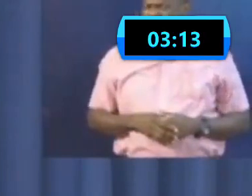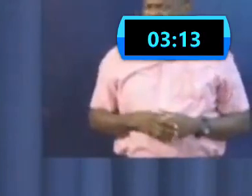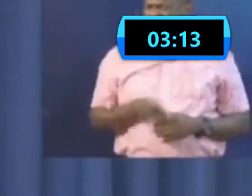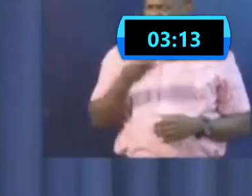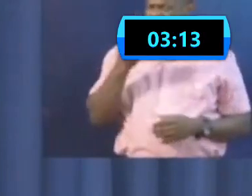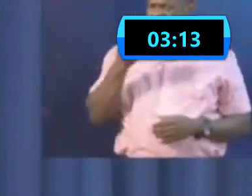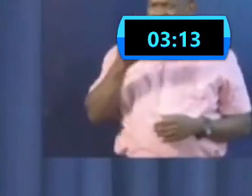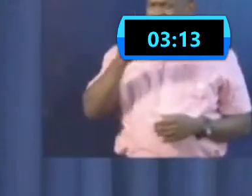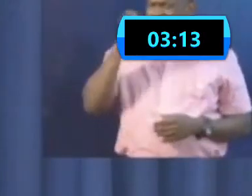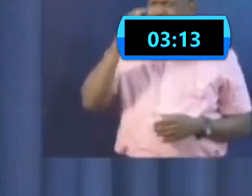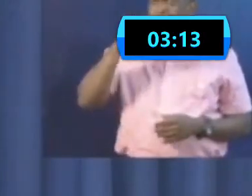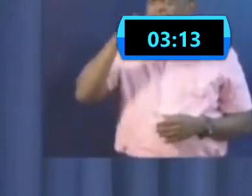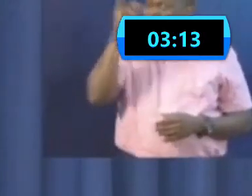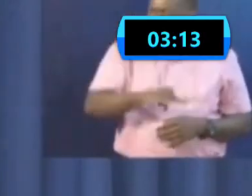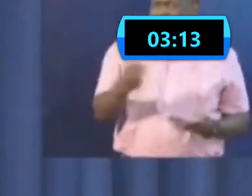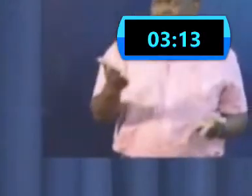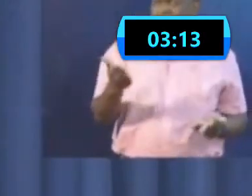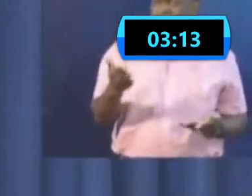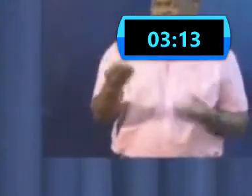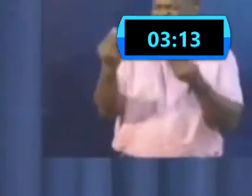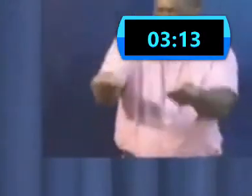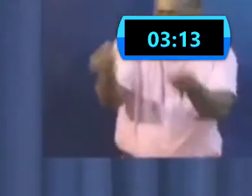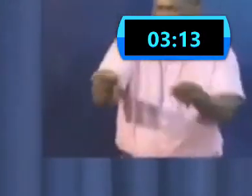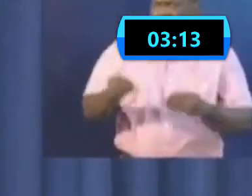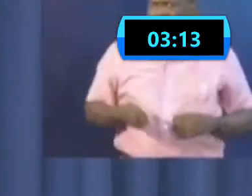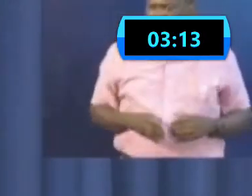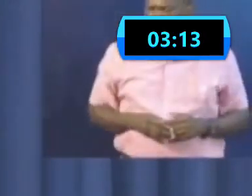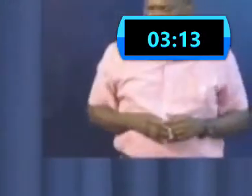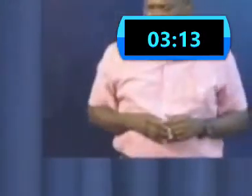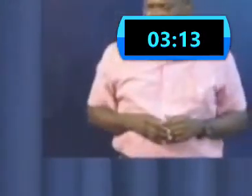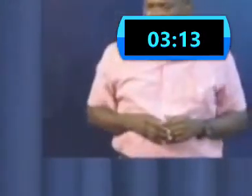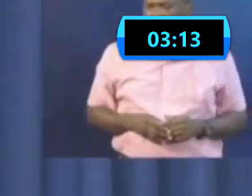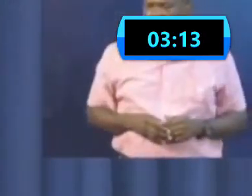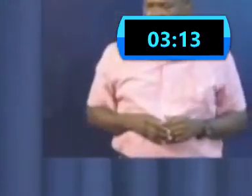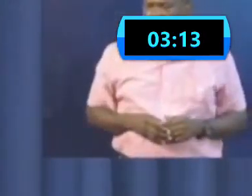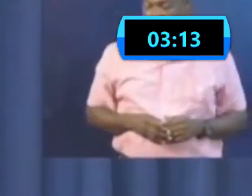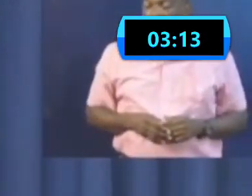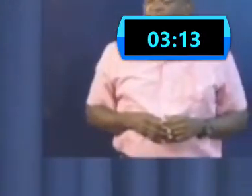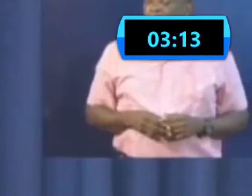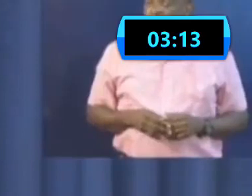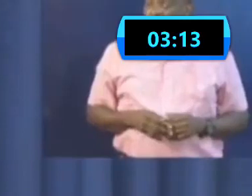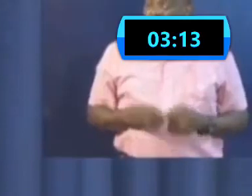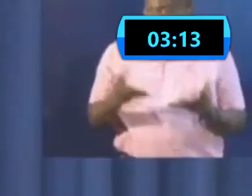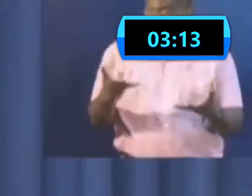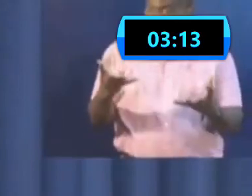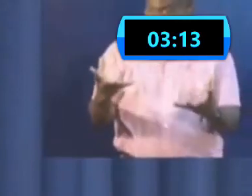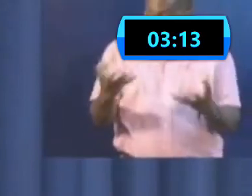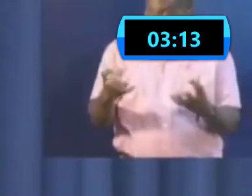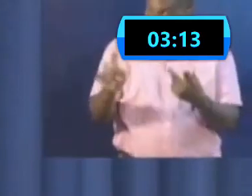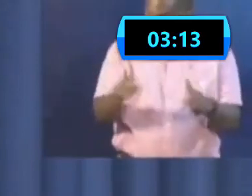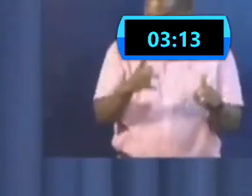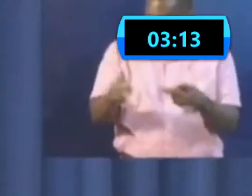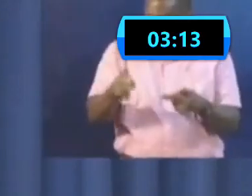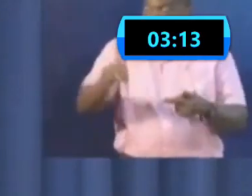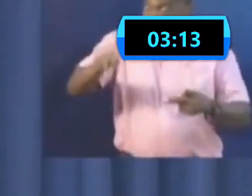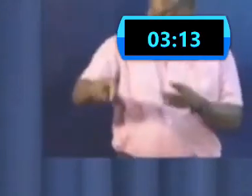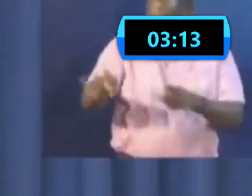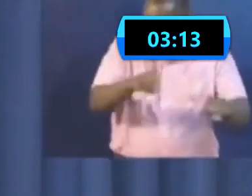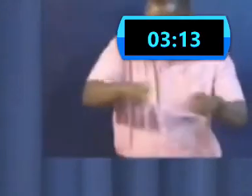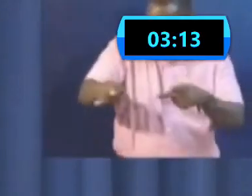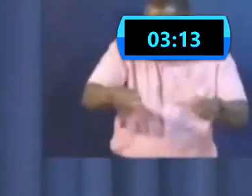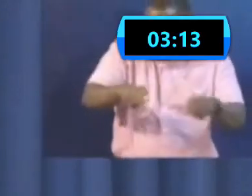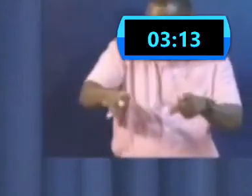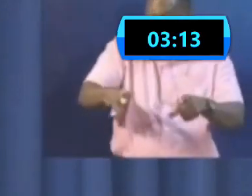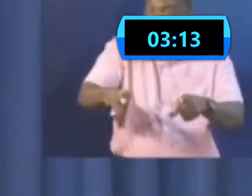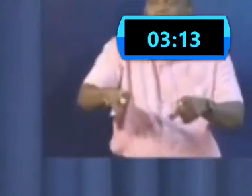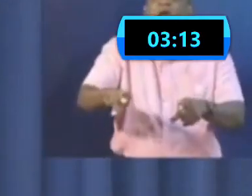And those who have to party, then we have to police them. It's as simple as that. It's as